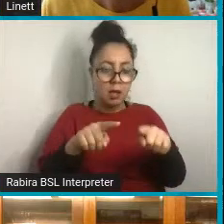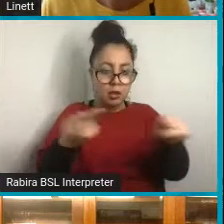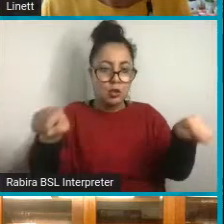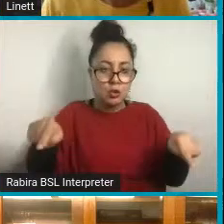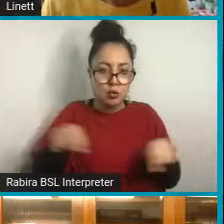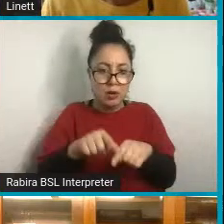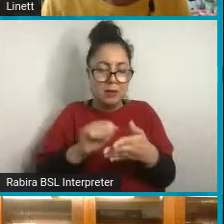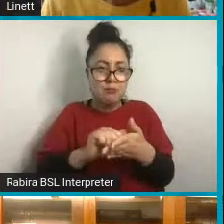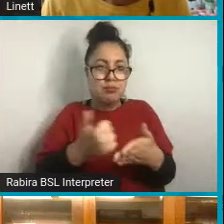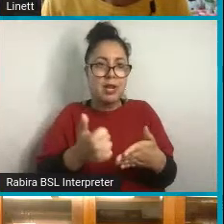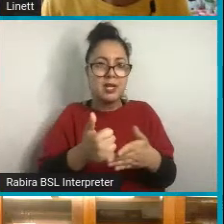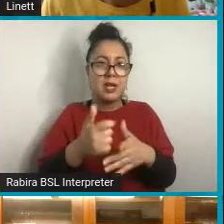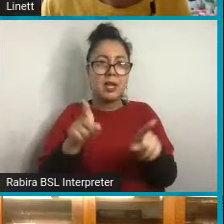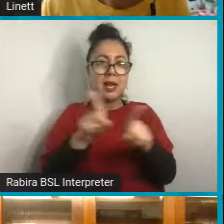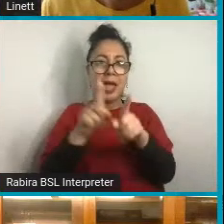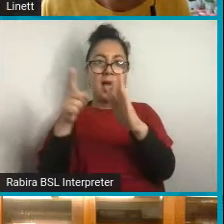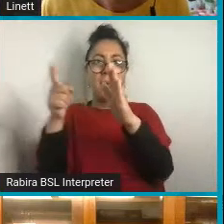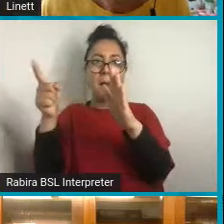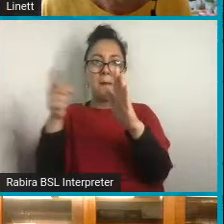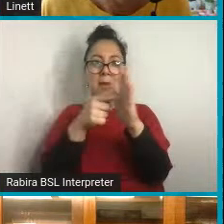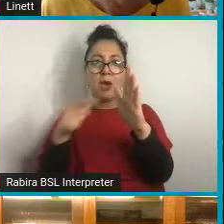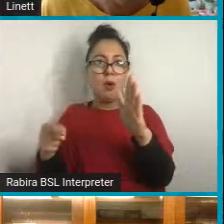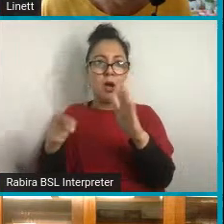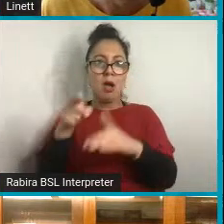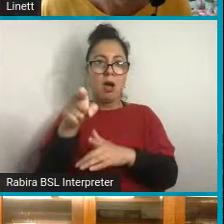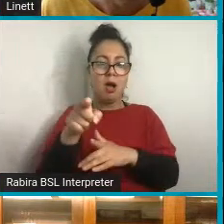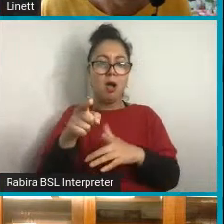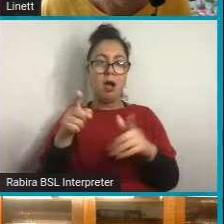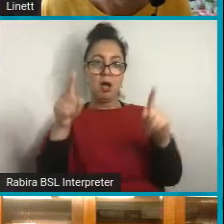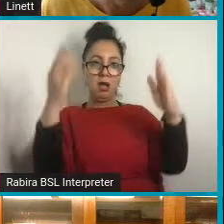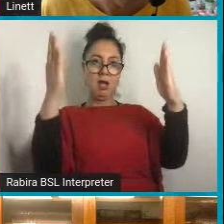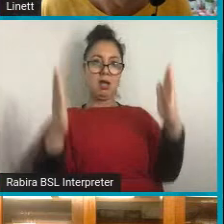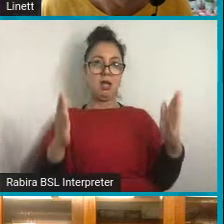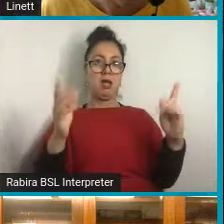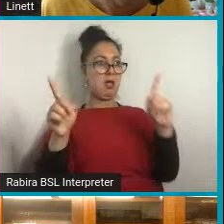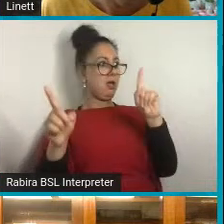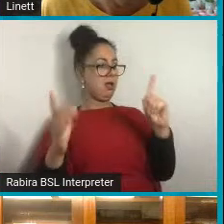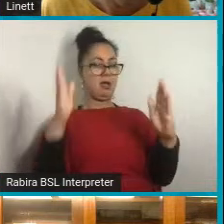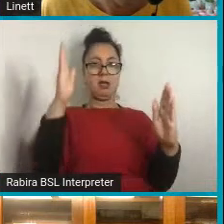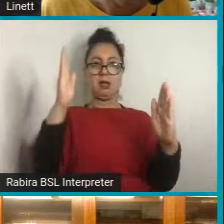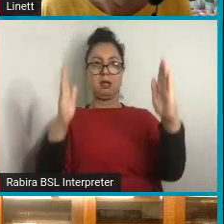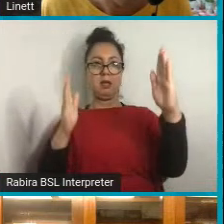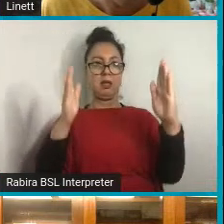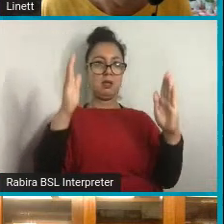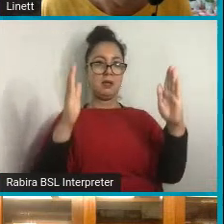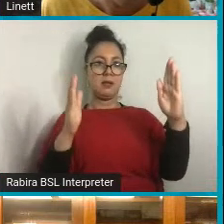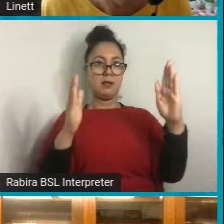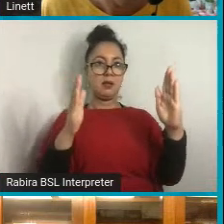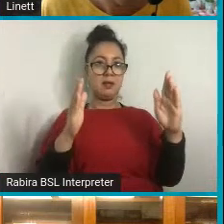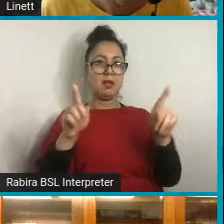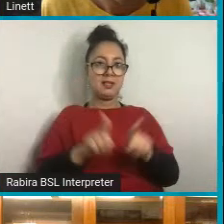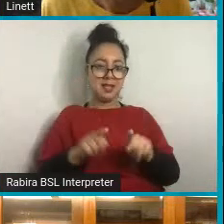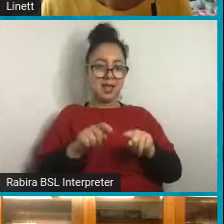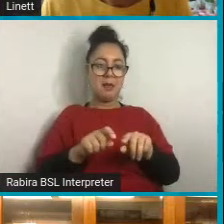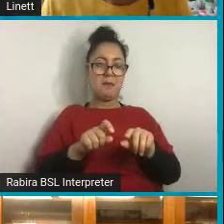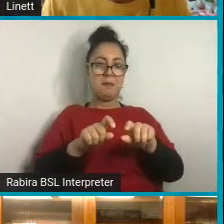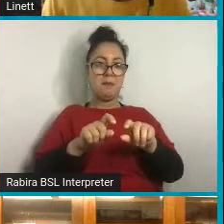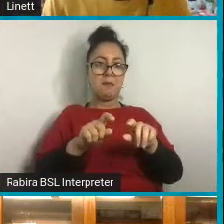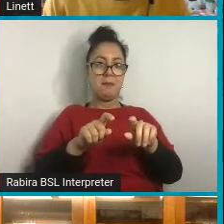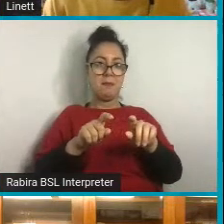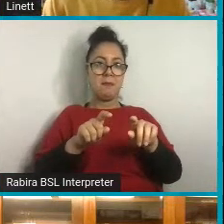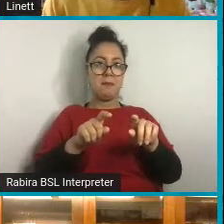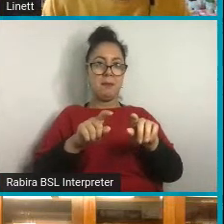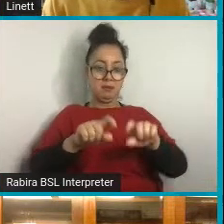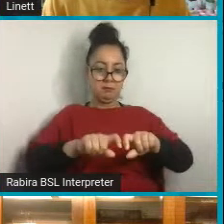as well. So you've got these nice archways there and the next layer turns those archways into a